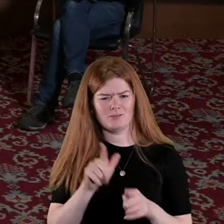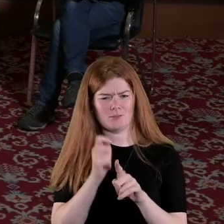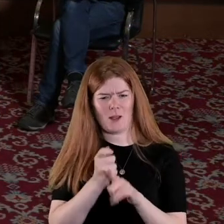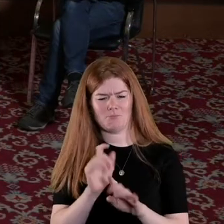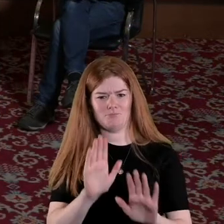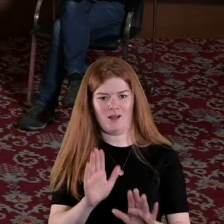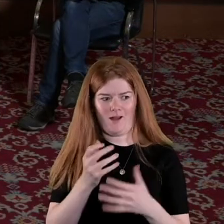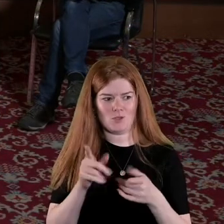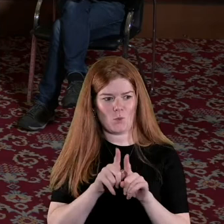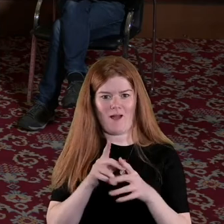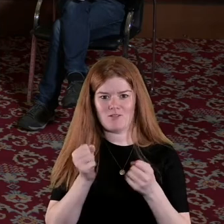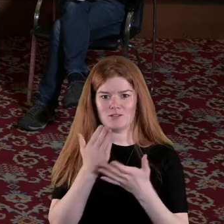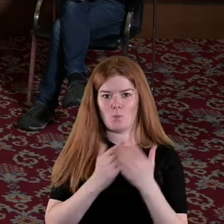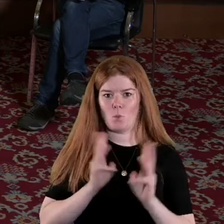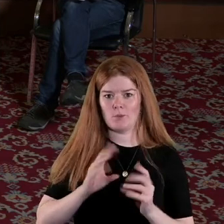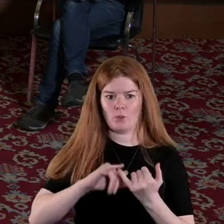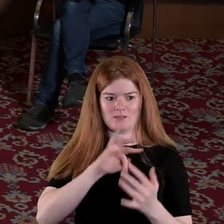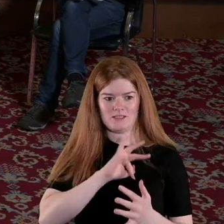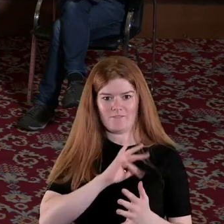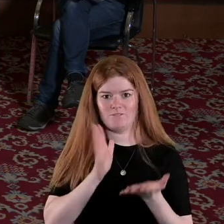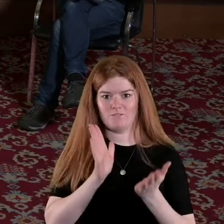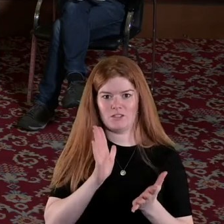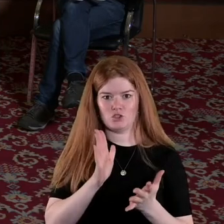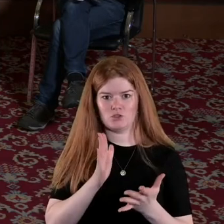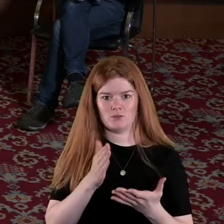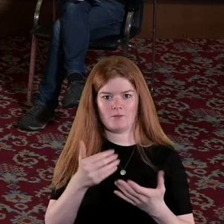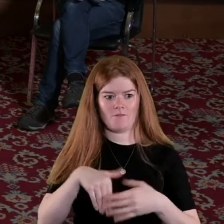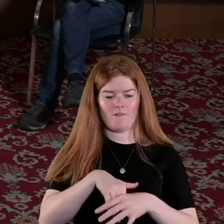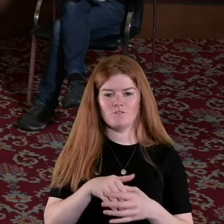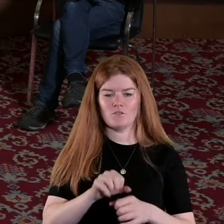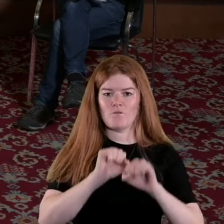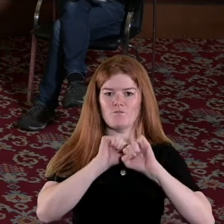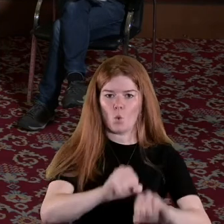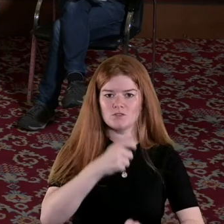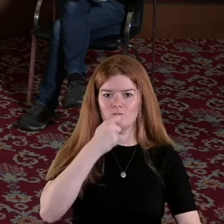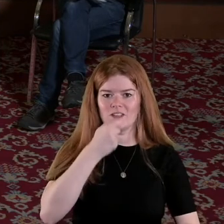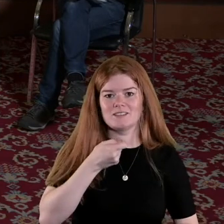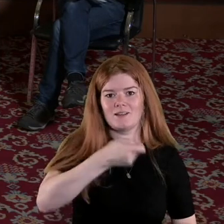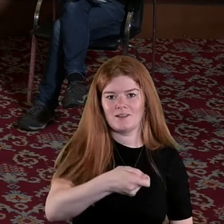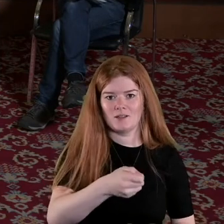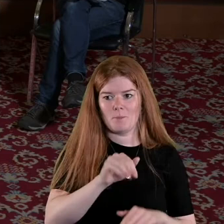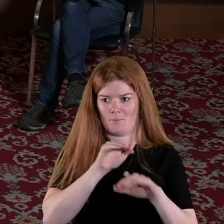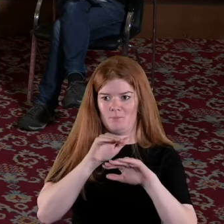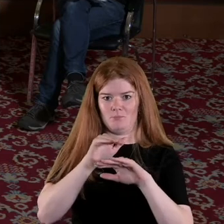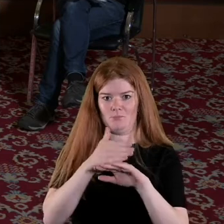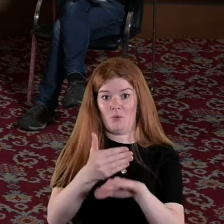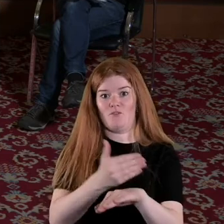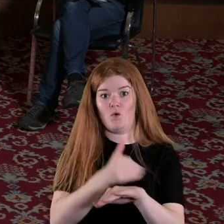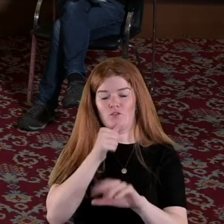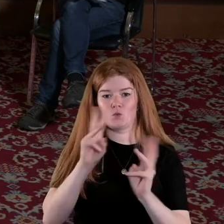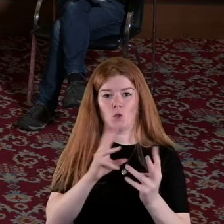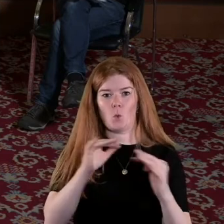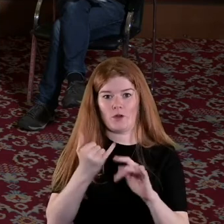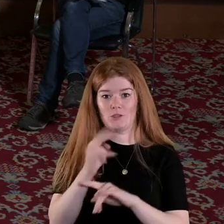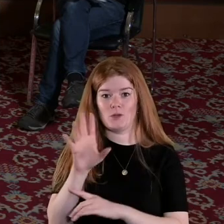time there are also women who are being subjected to force feeding or just prior to the second sorry the first world